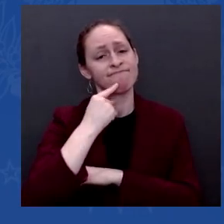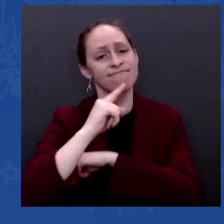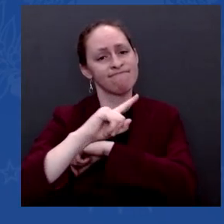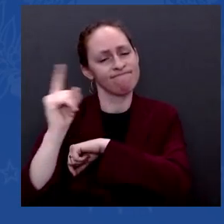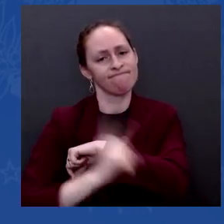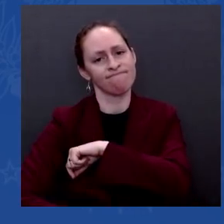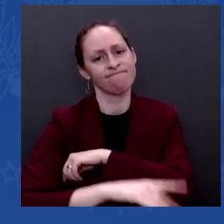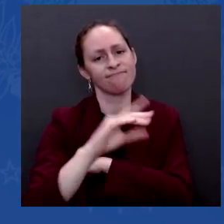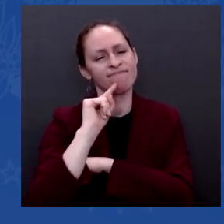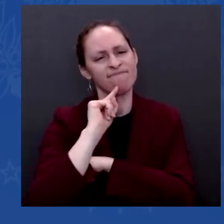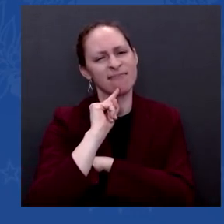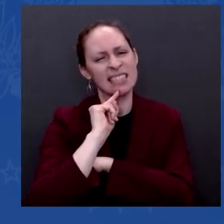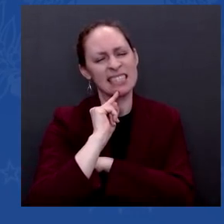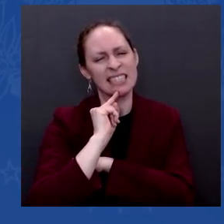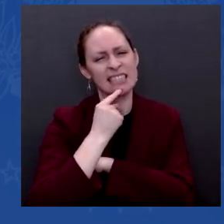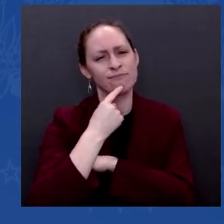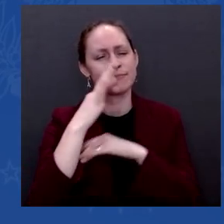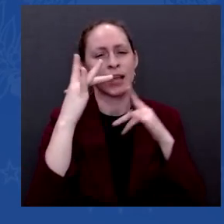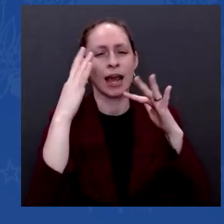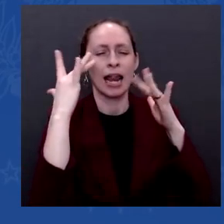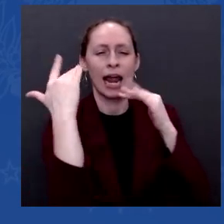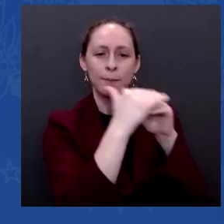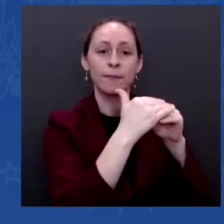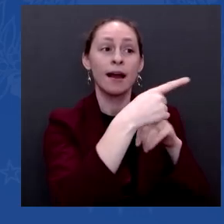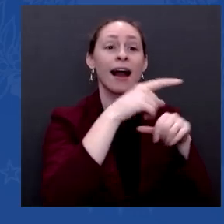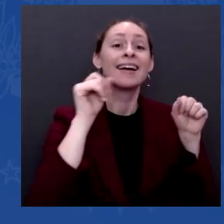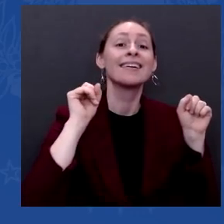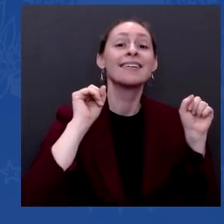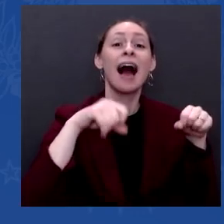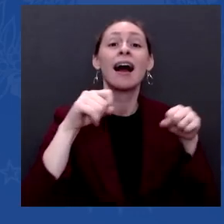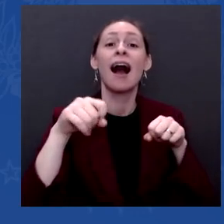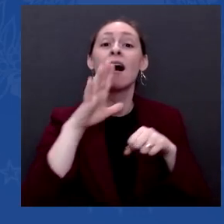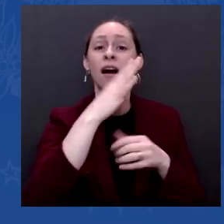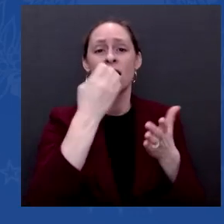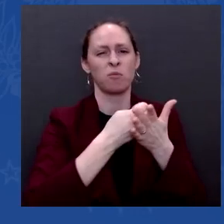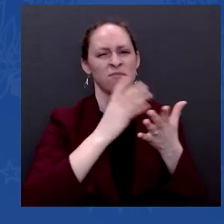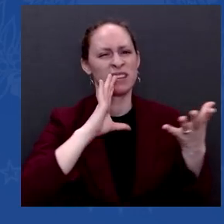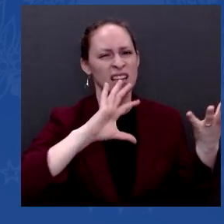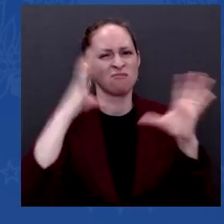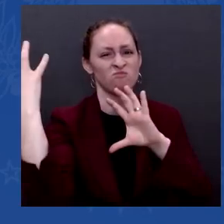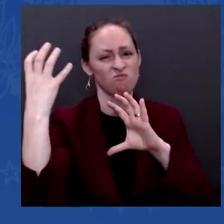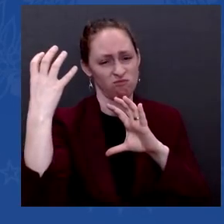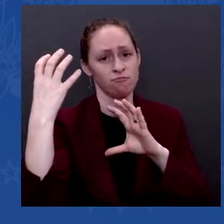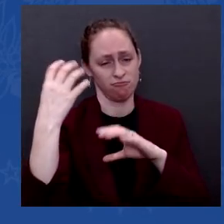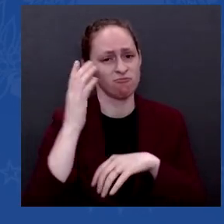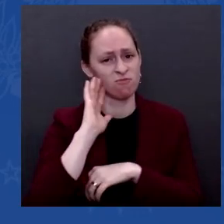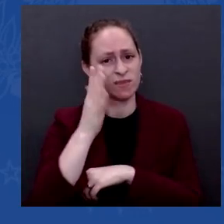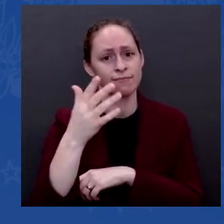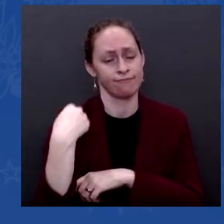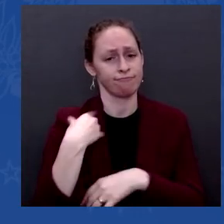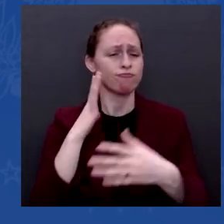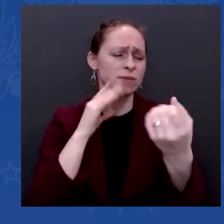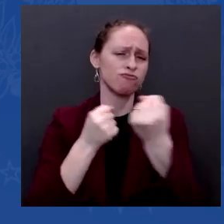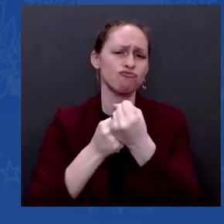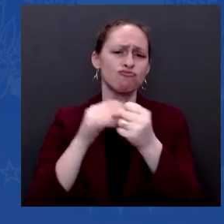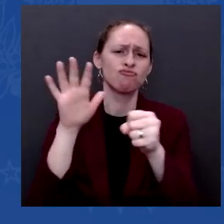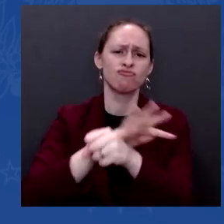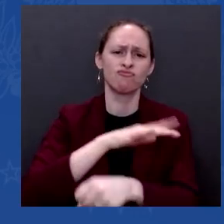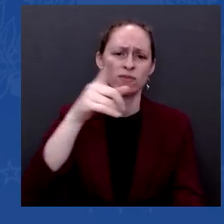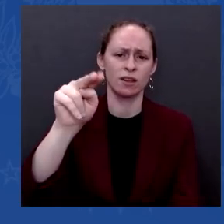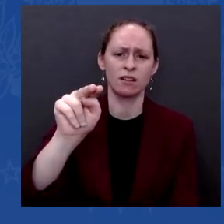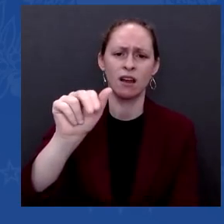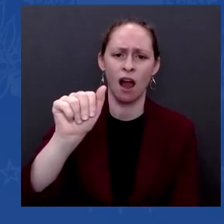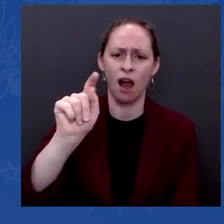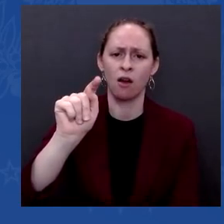And, you know, we're going to fortify our NATO allies, I told them, on the eastern flank, if, in fact, he does invade. We're going to — I've already shipped